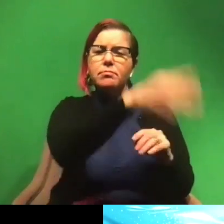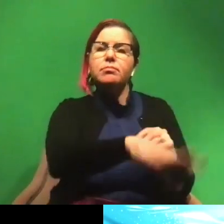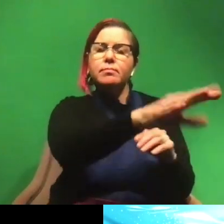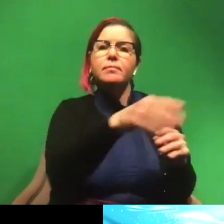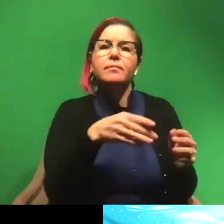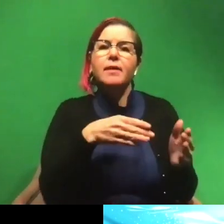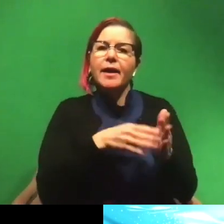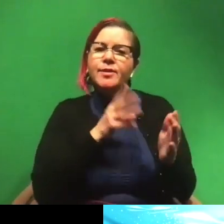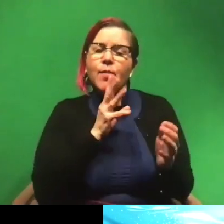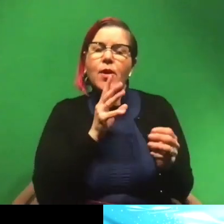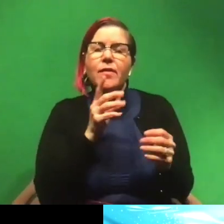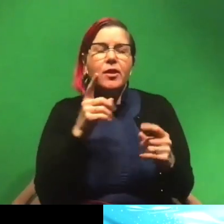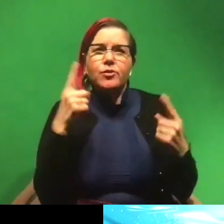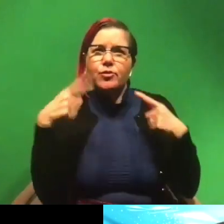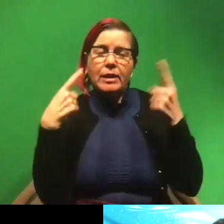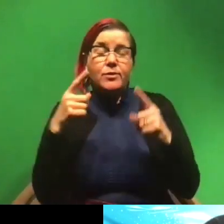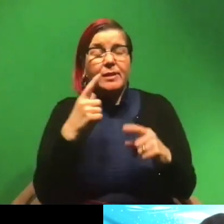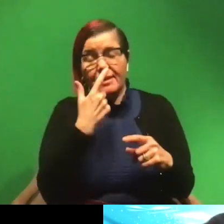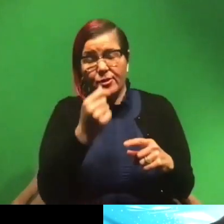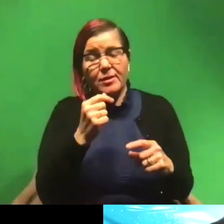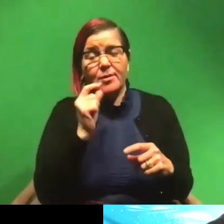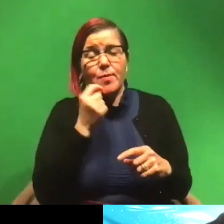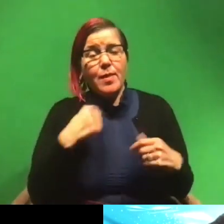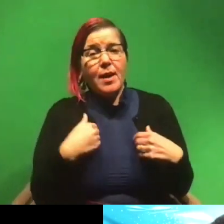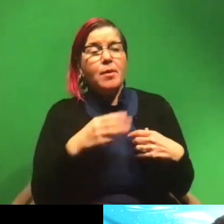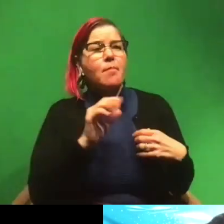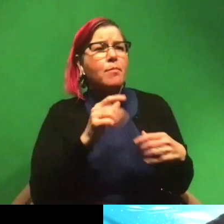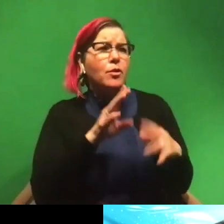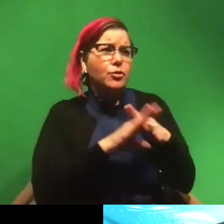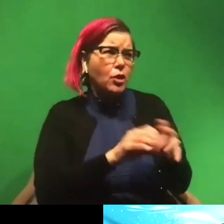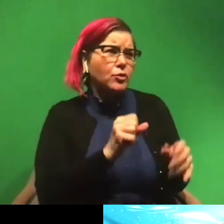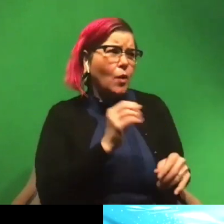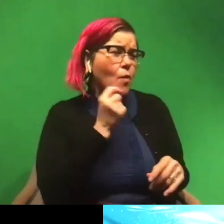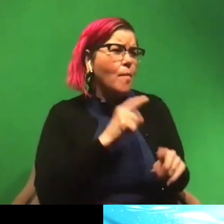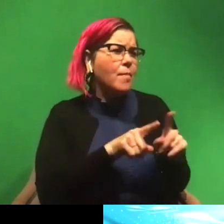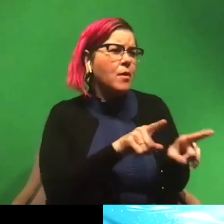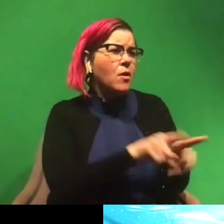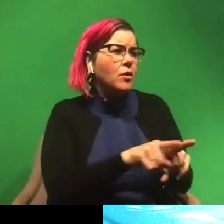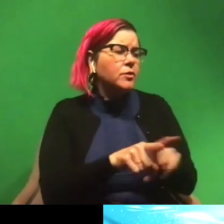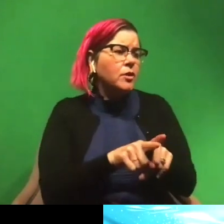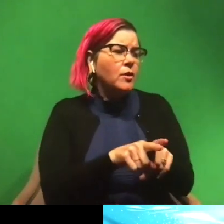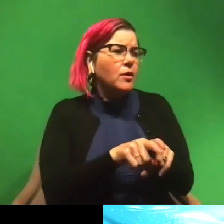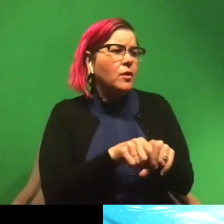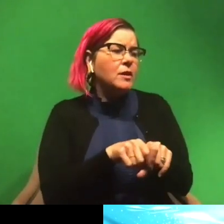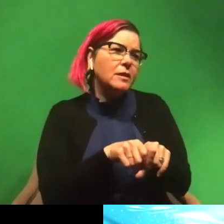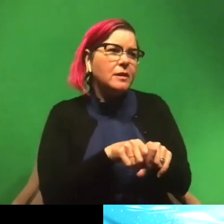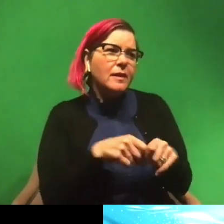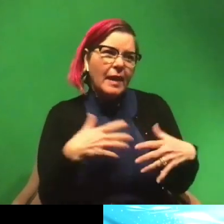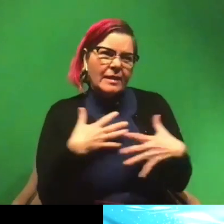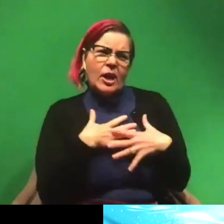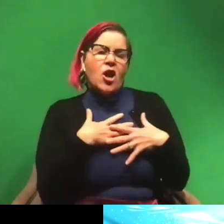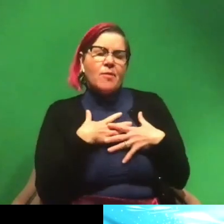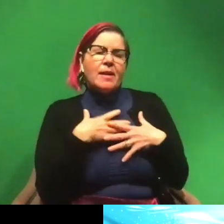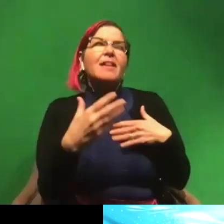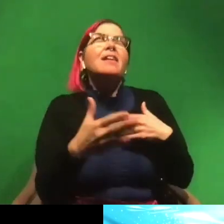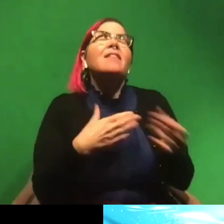do all kinds of crazy things. They're really cool animals. Bull sharks are so cool, but they also, uh, strike fear into my heart. Even if I